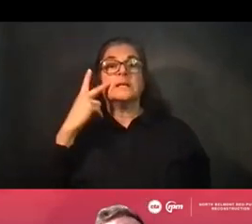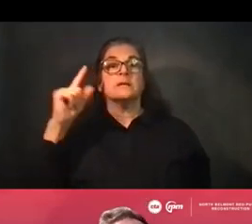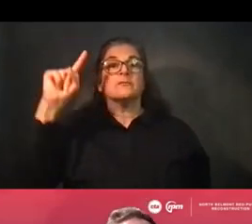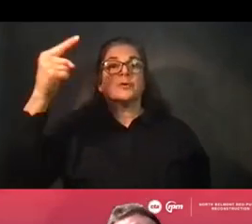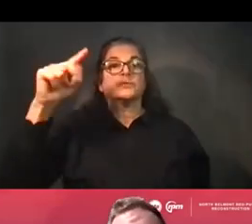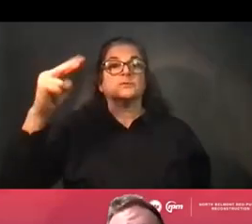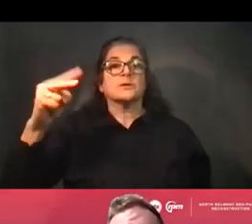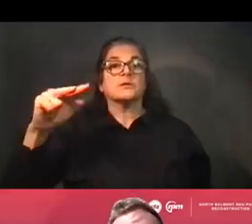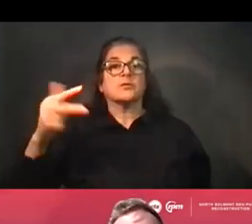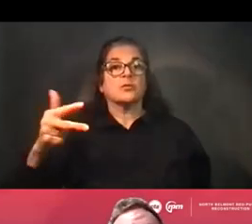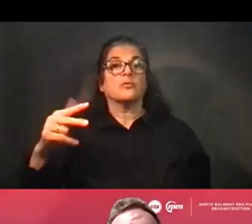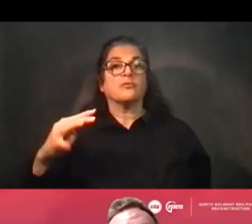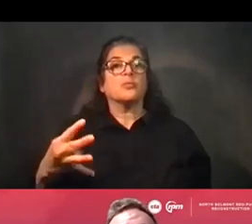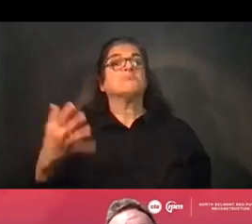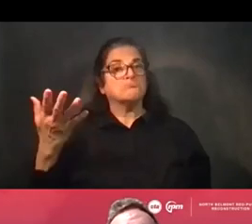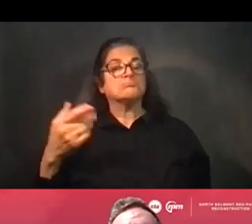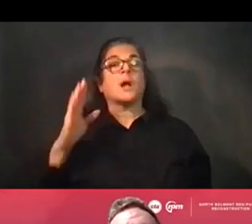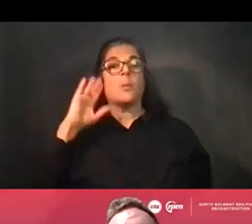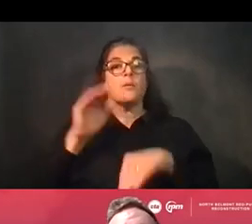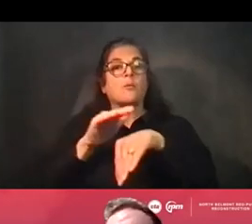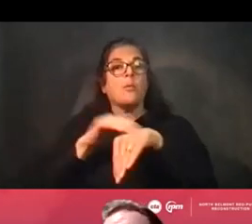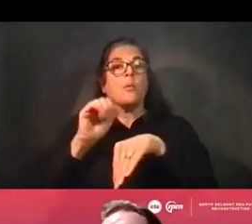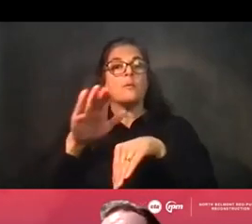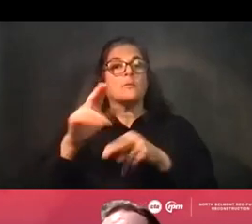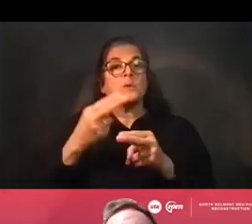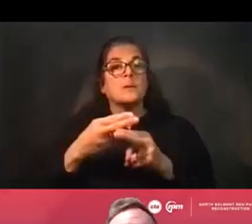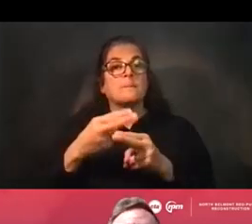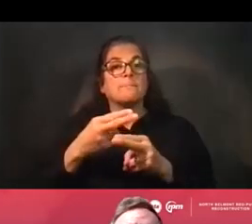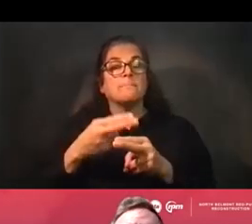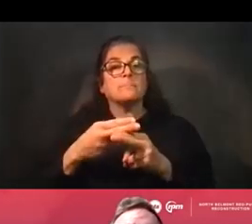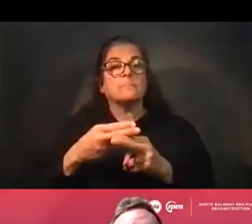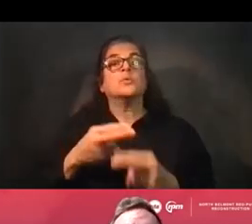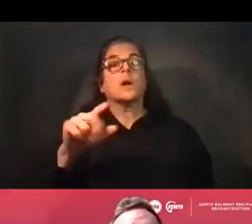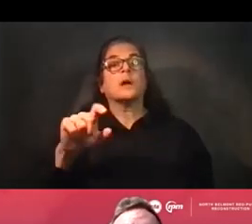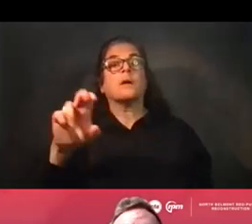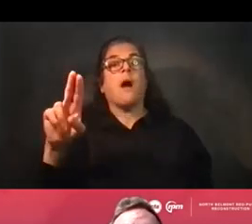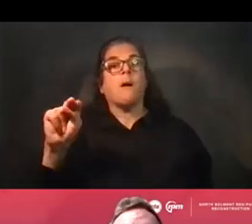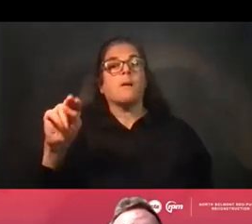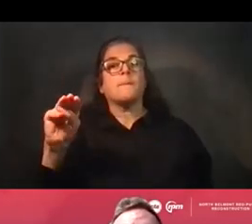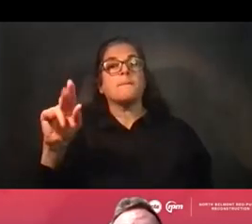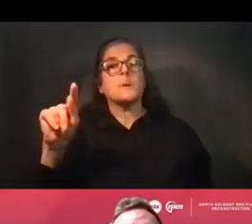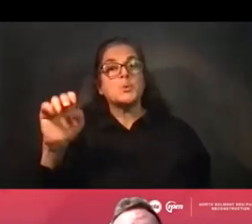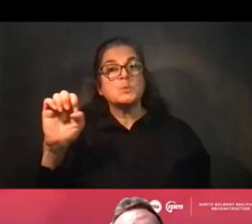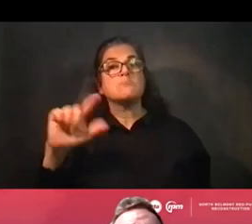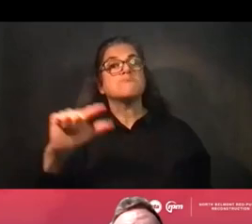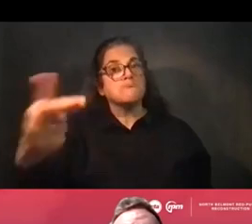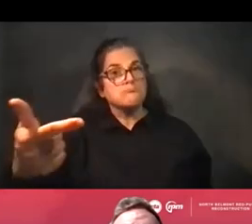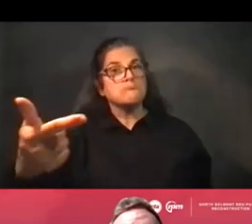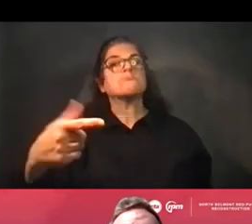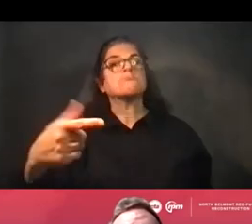And once I call your name, you'll be able to unmute yourself and then ask your question.